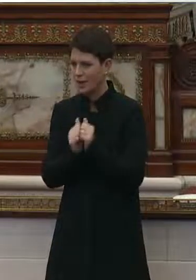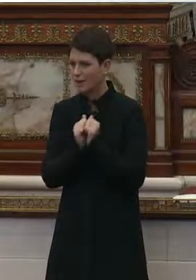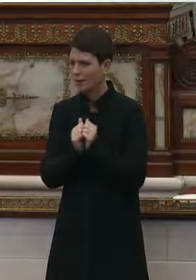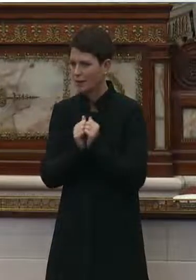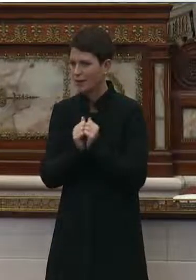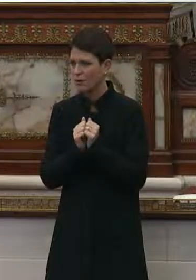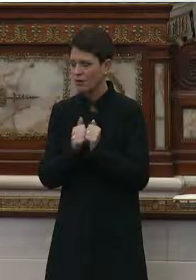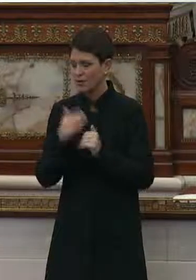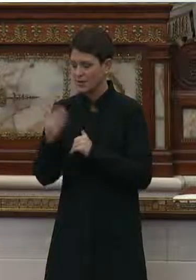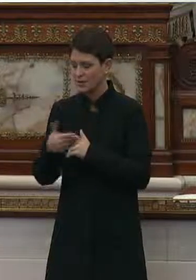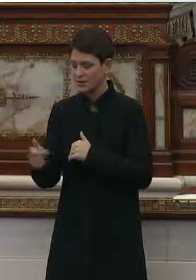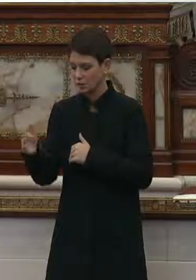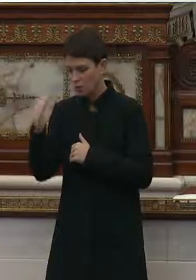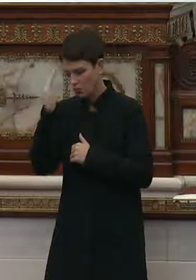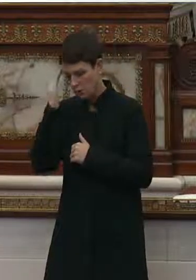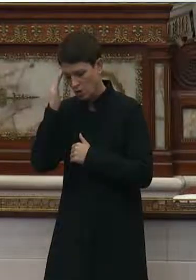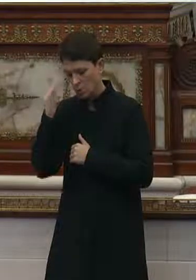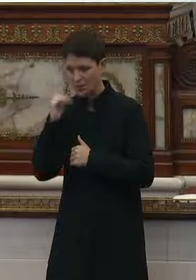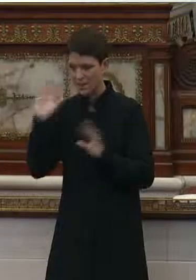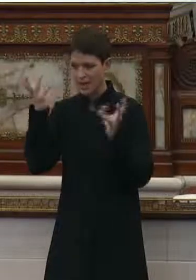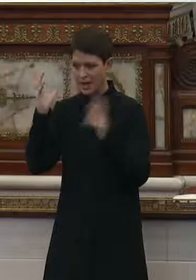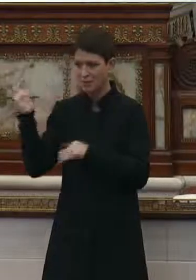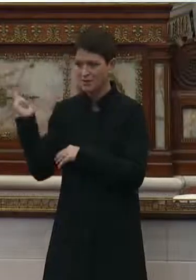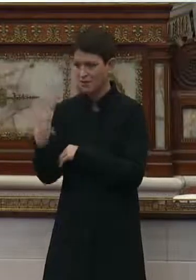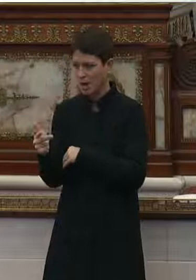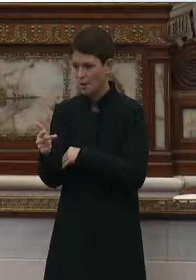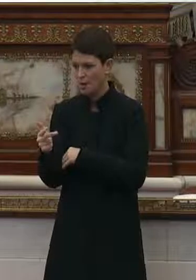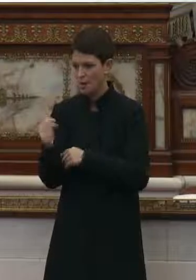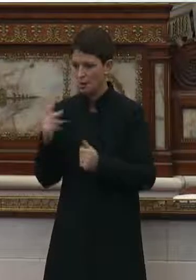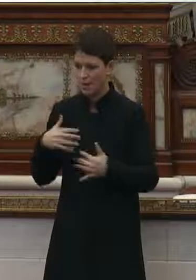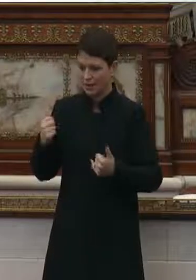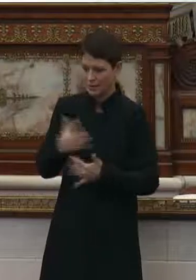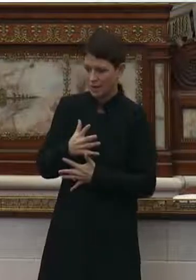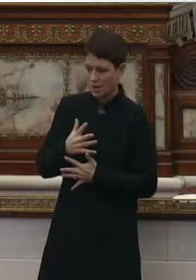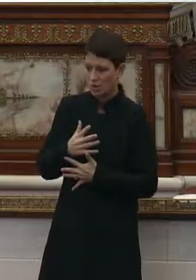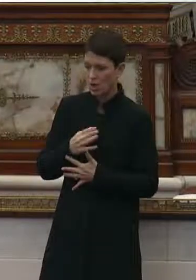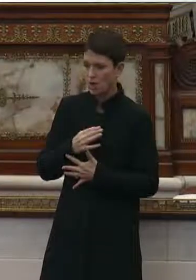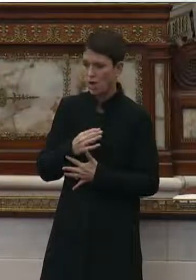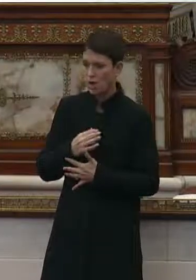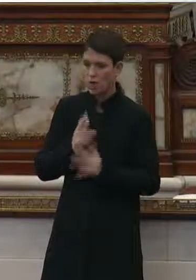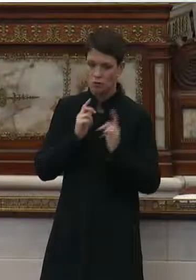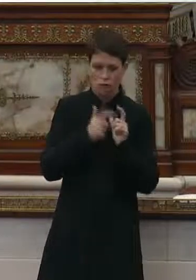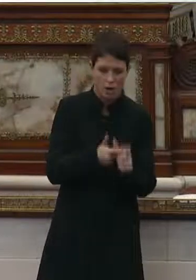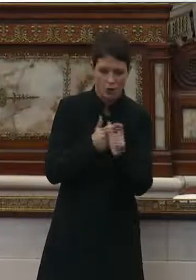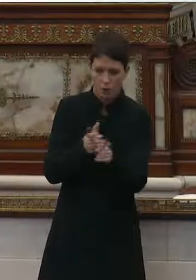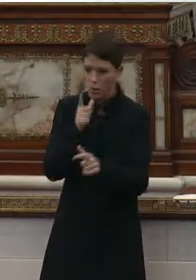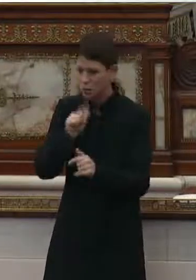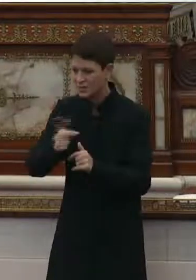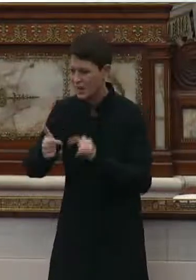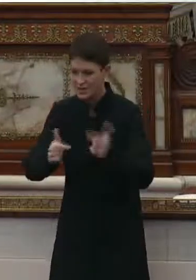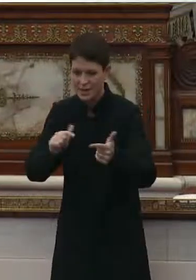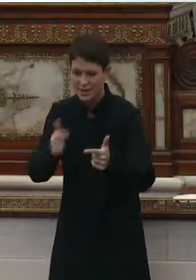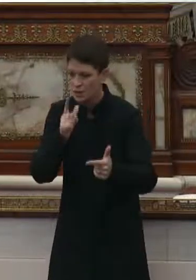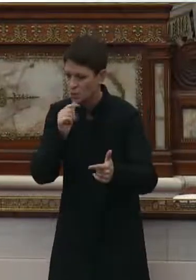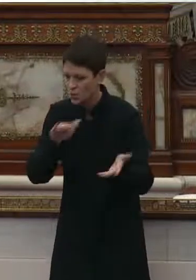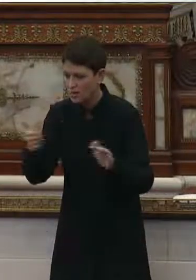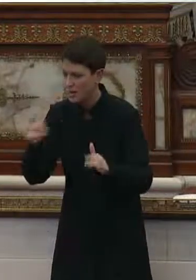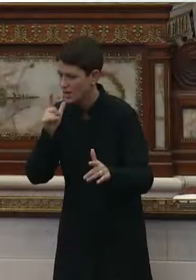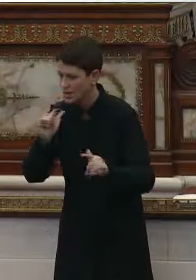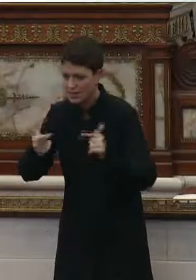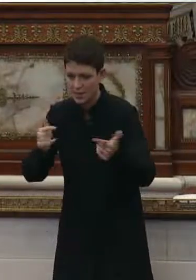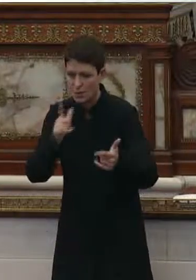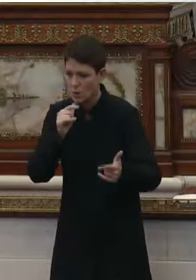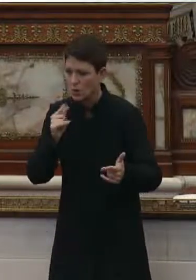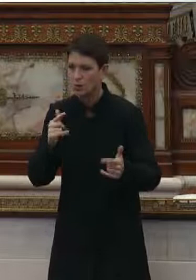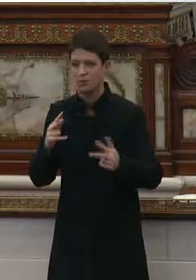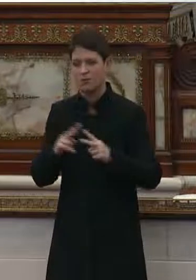the next thing you know, we'd hear that ambulance coming in and we would all get scared and run to the other units. Like, well, who's next? And then now it's another ambulance. And it was it